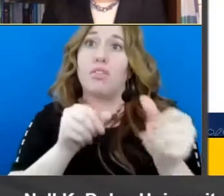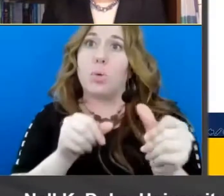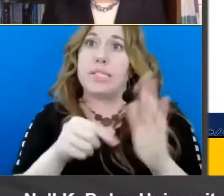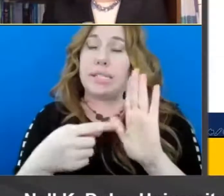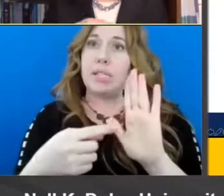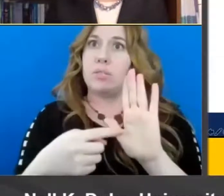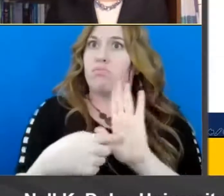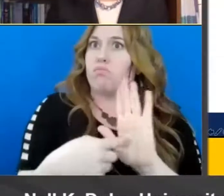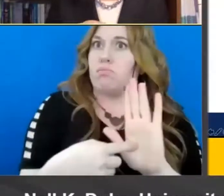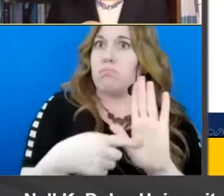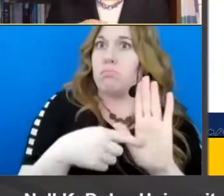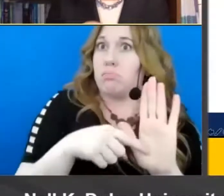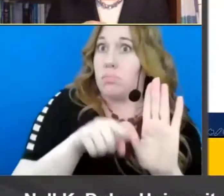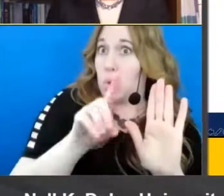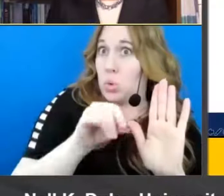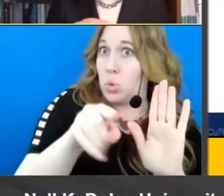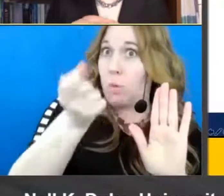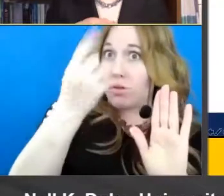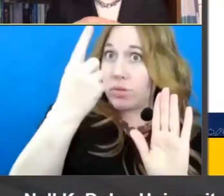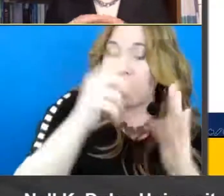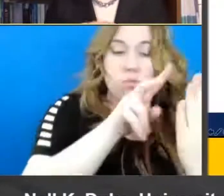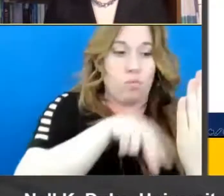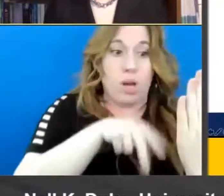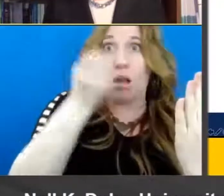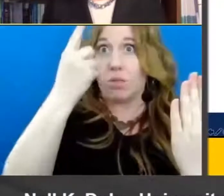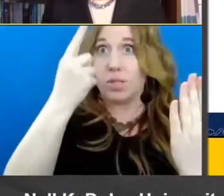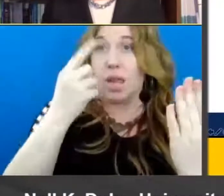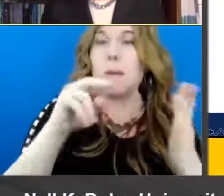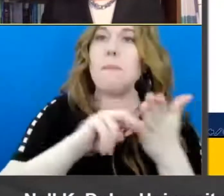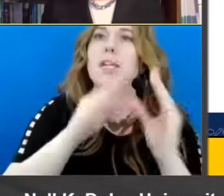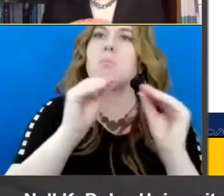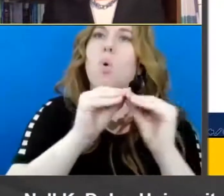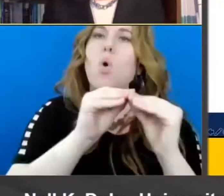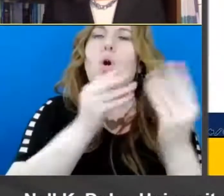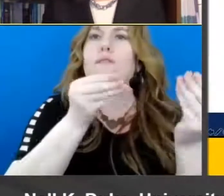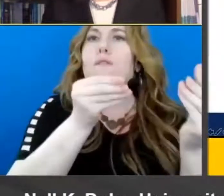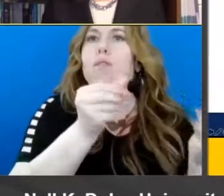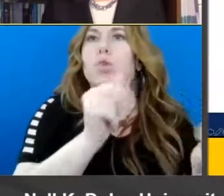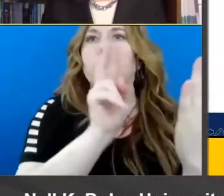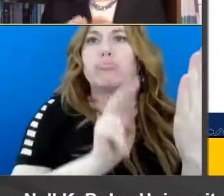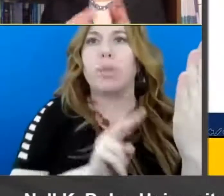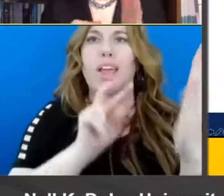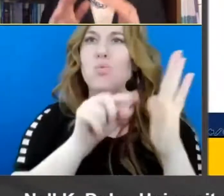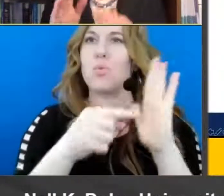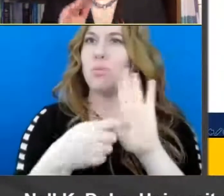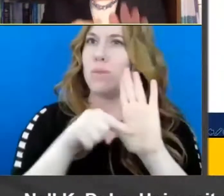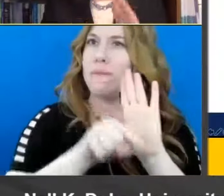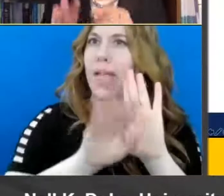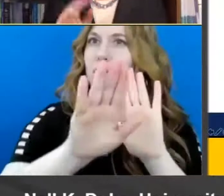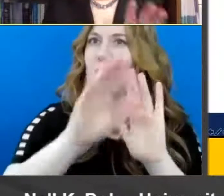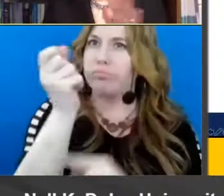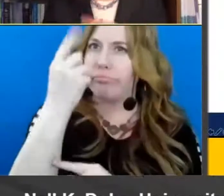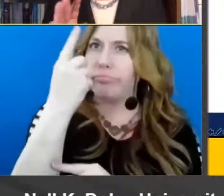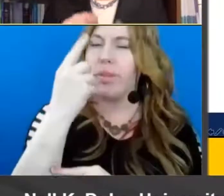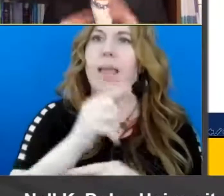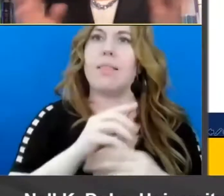that is if you're understanding what you're reading you will read it more fluently because you will reflect your understanding in in the cadences